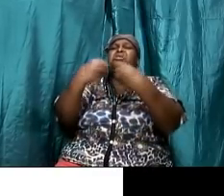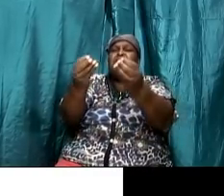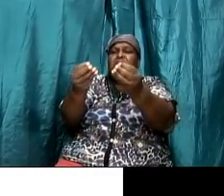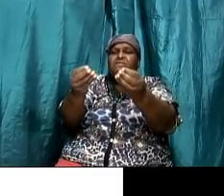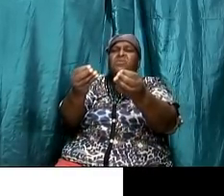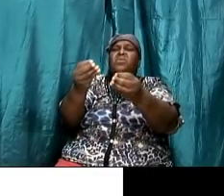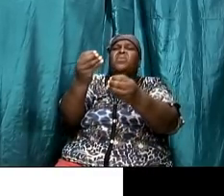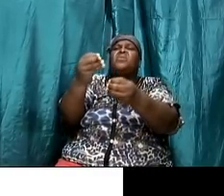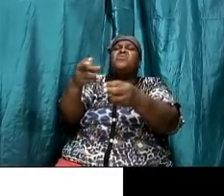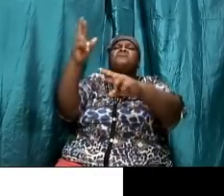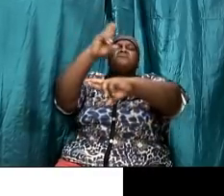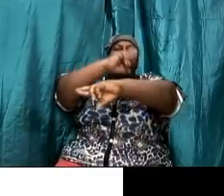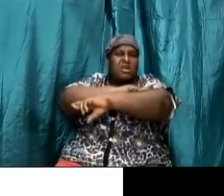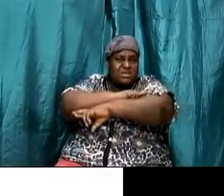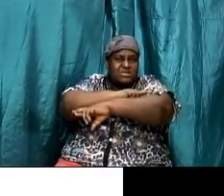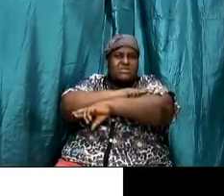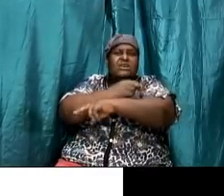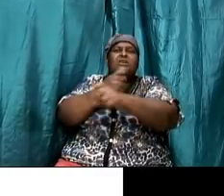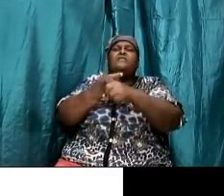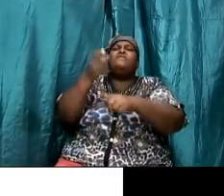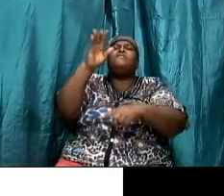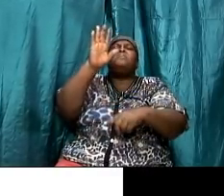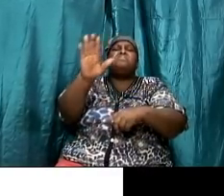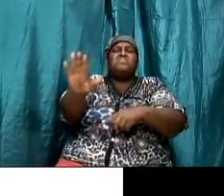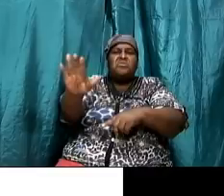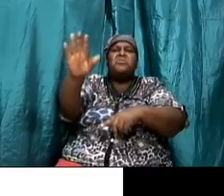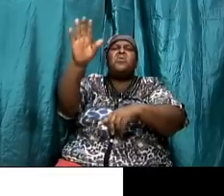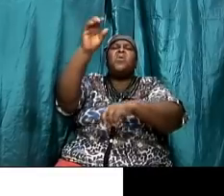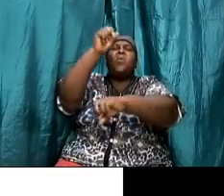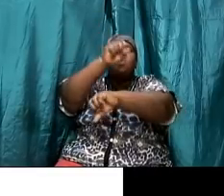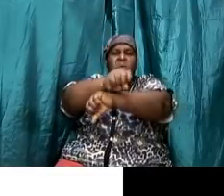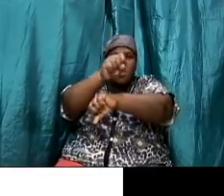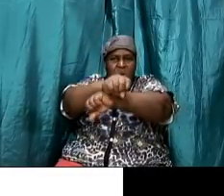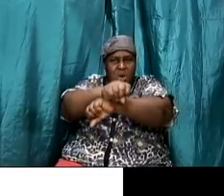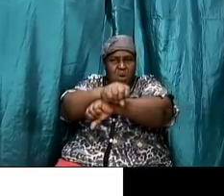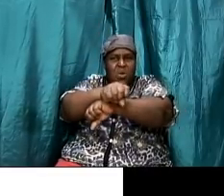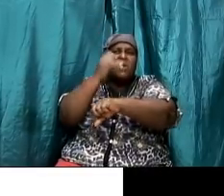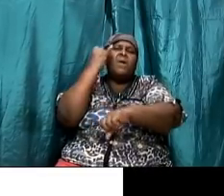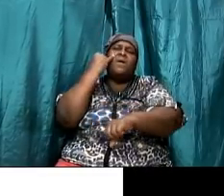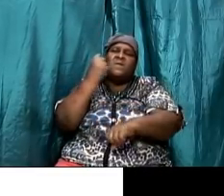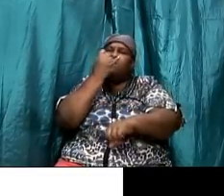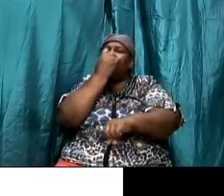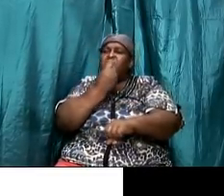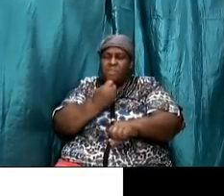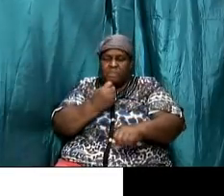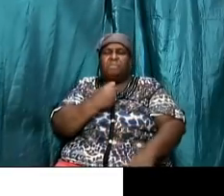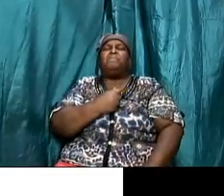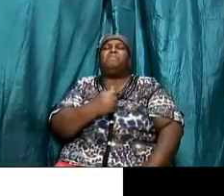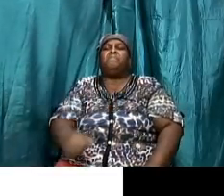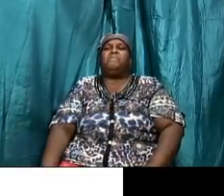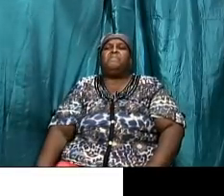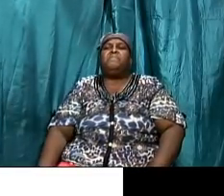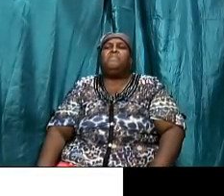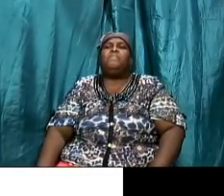work and i want to highlight that point it was rest from physical work